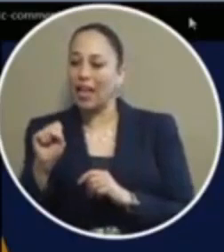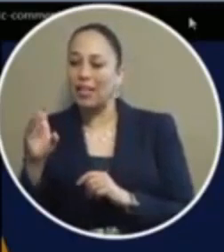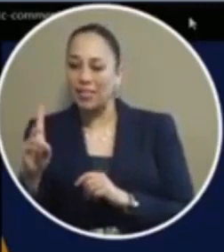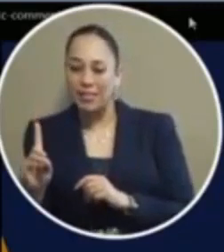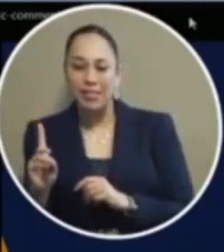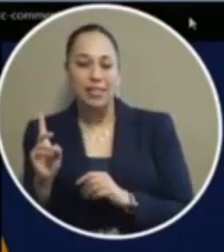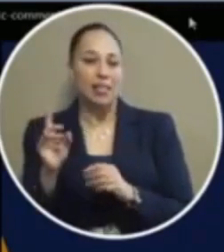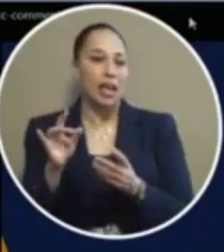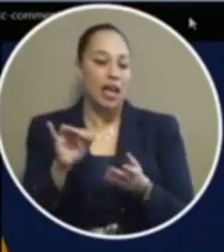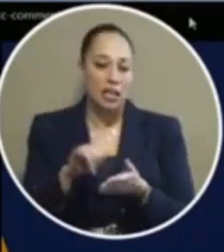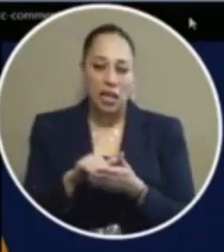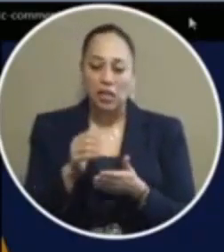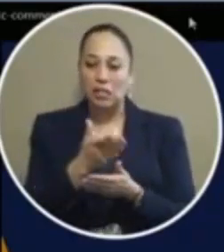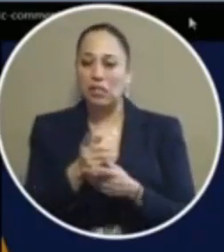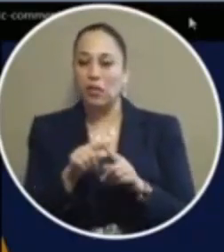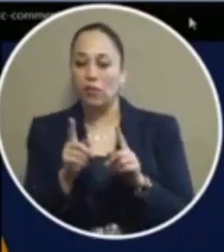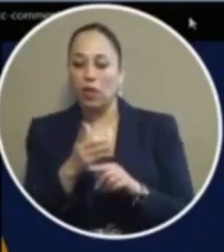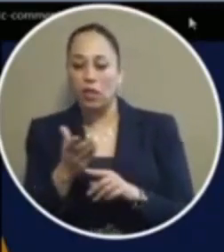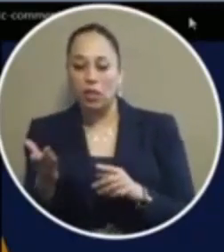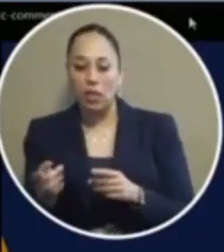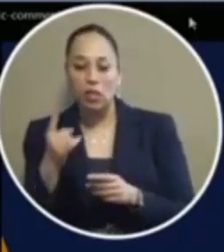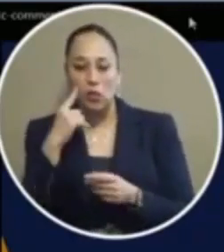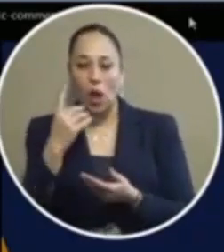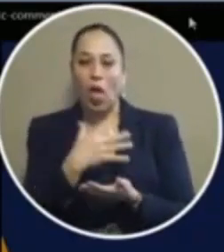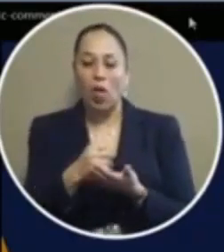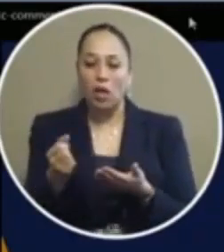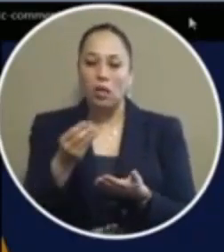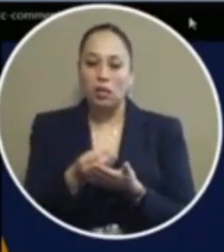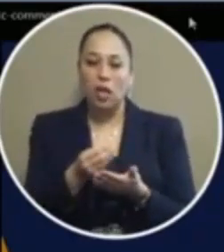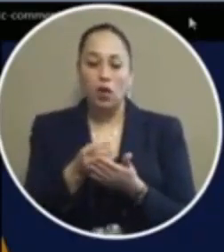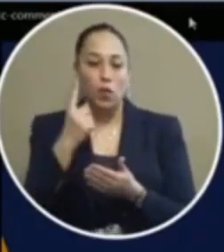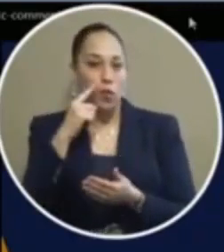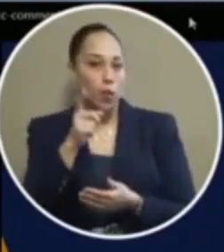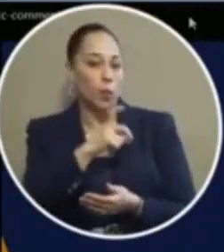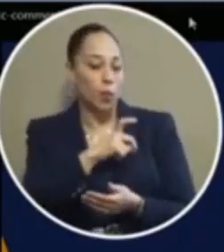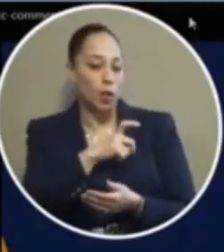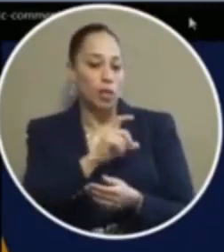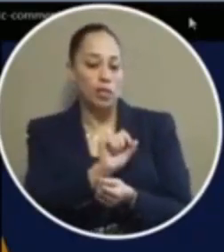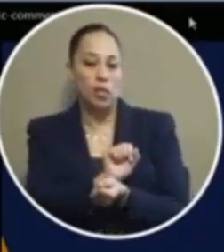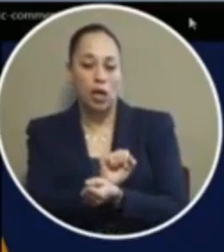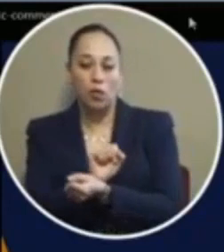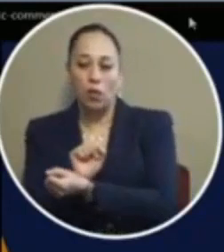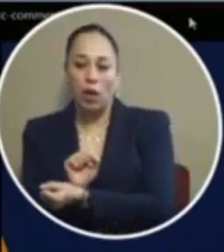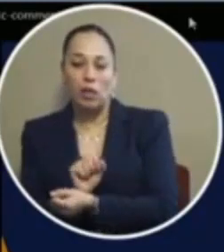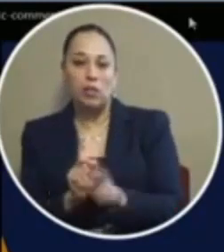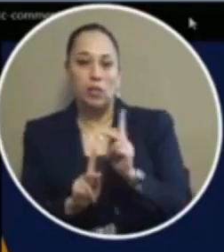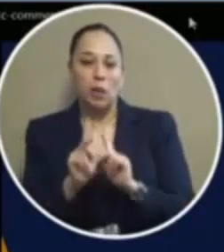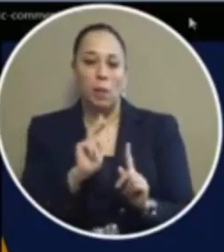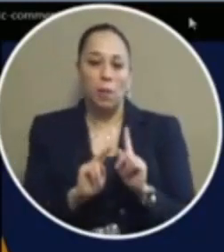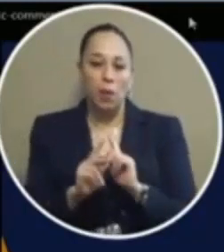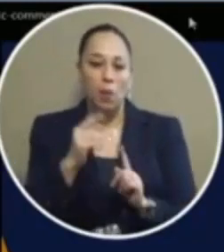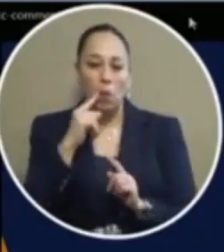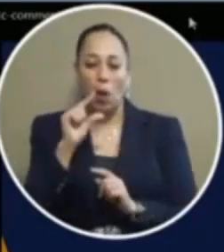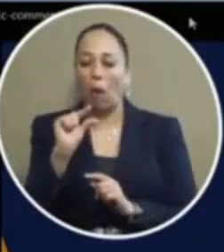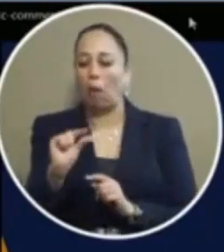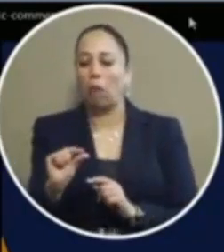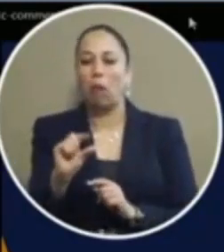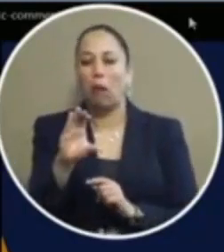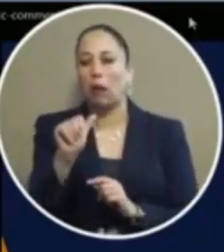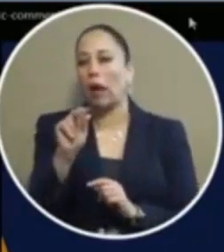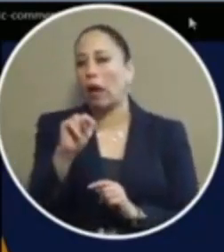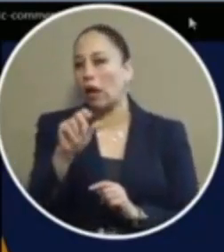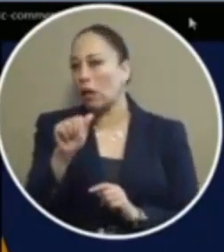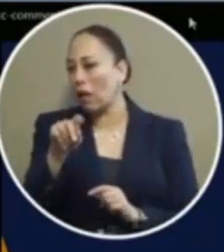need to be wasting taxpayers dollars on the police force arresting individuals for small quantities of cannabis